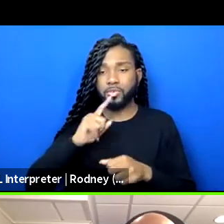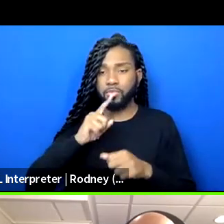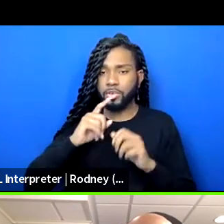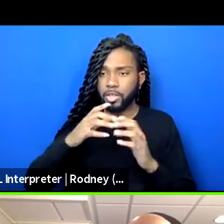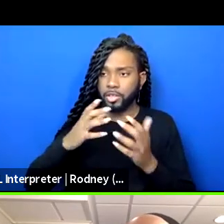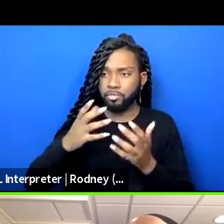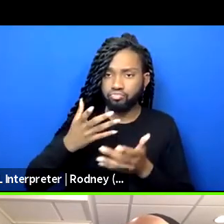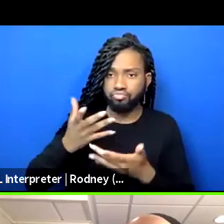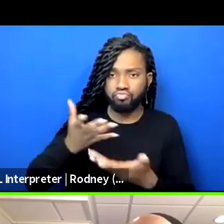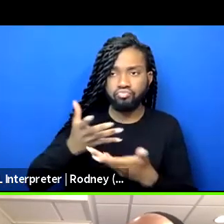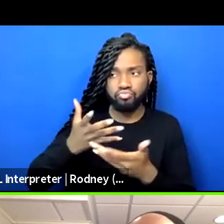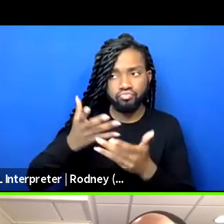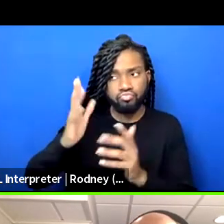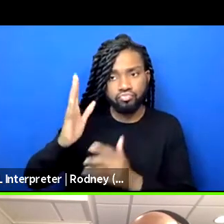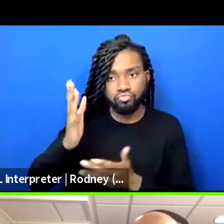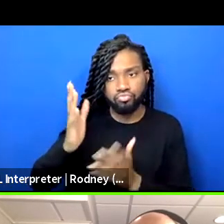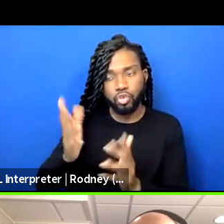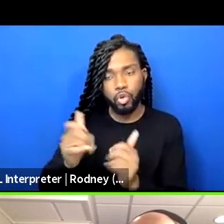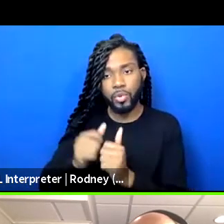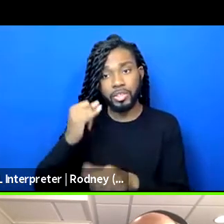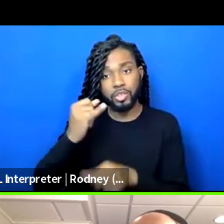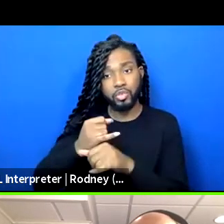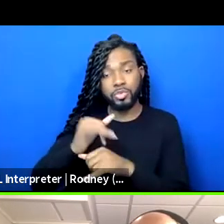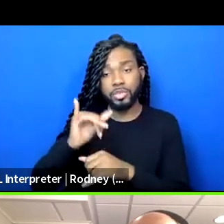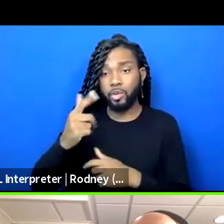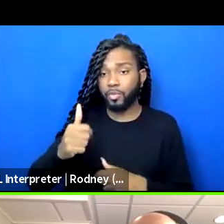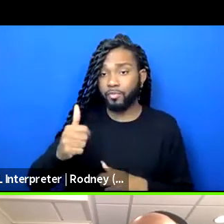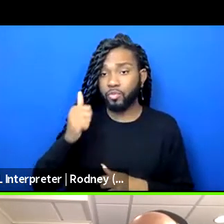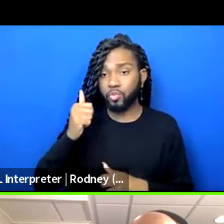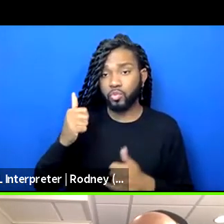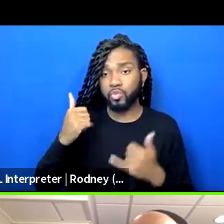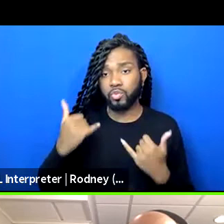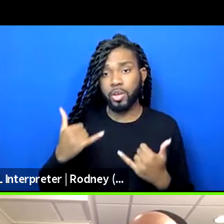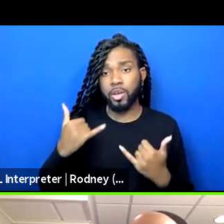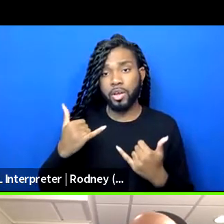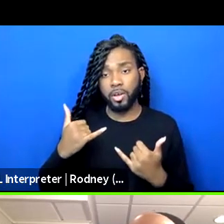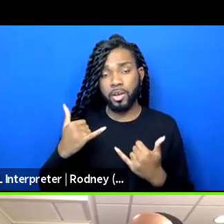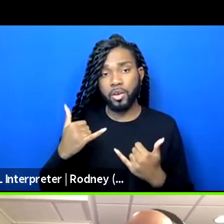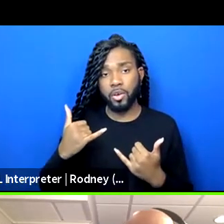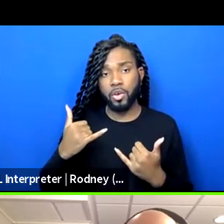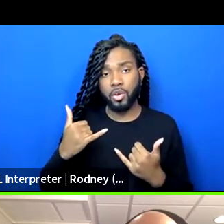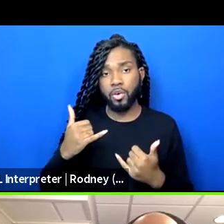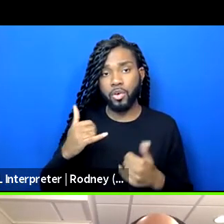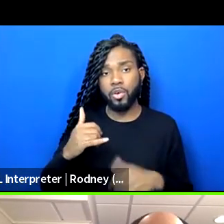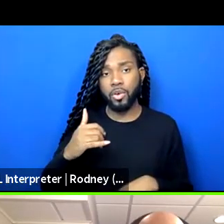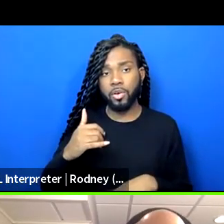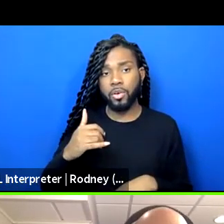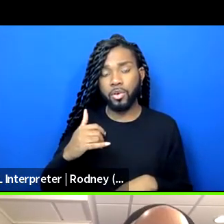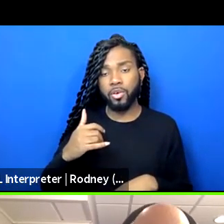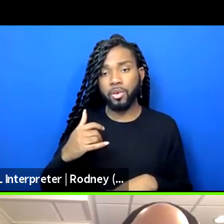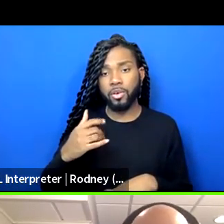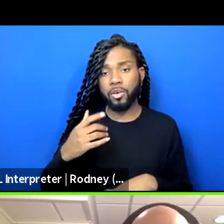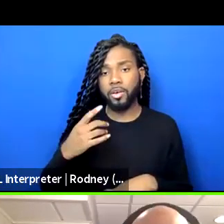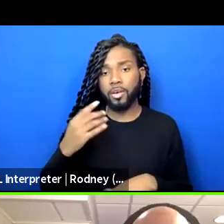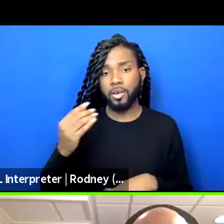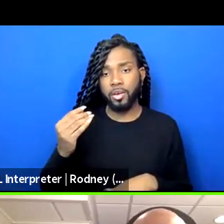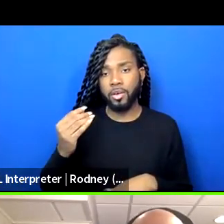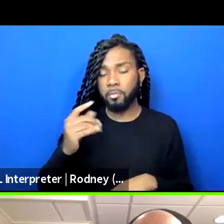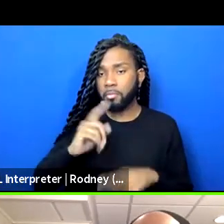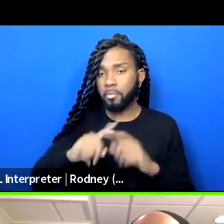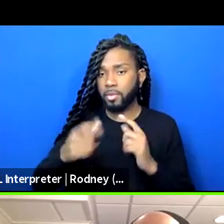that refuse in the necessary ways this moment in time calls for, calls for. Our ask is simple.